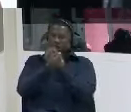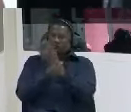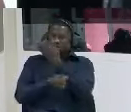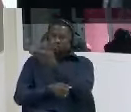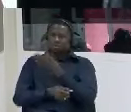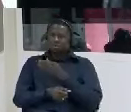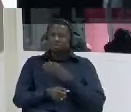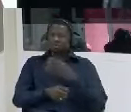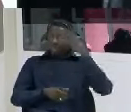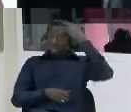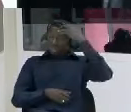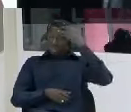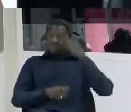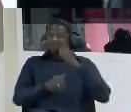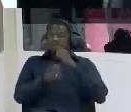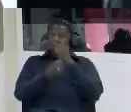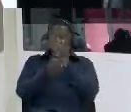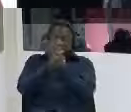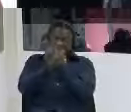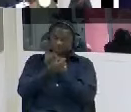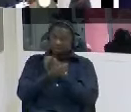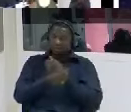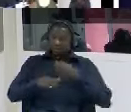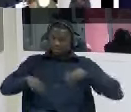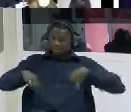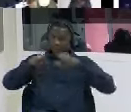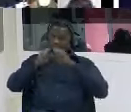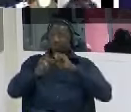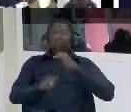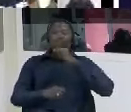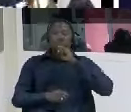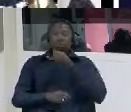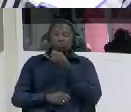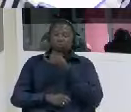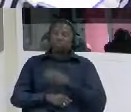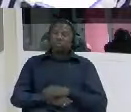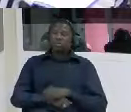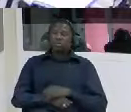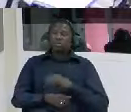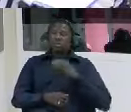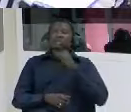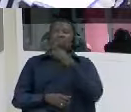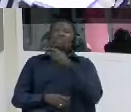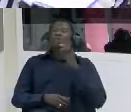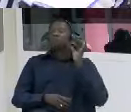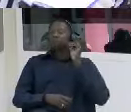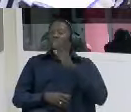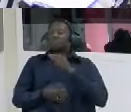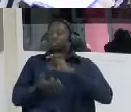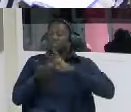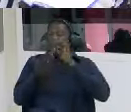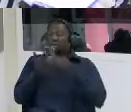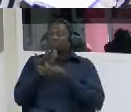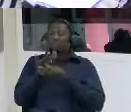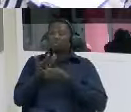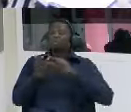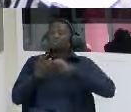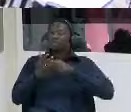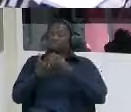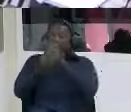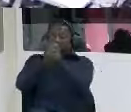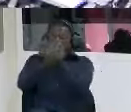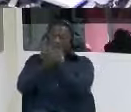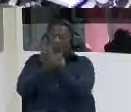uh the prison uh at uh joshua she was transferred to central prison mile two to head the